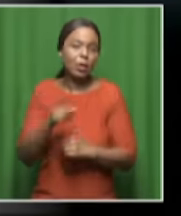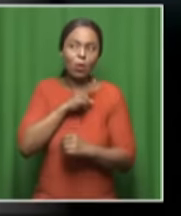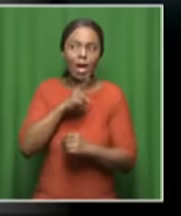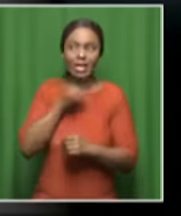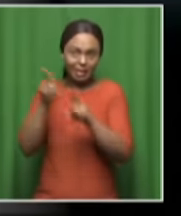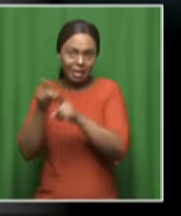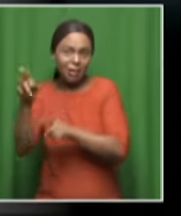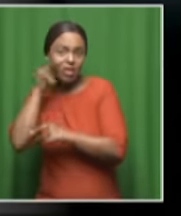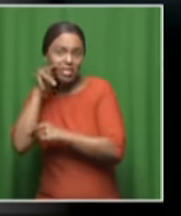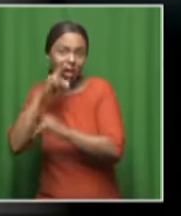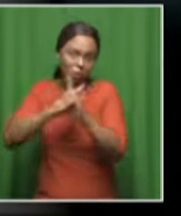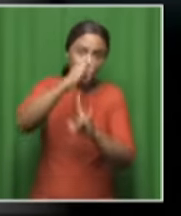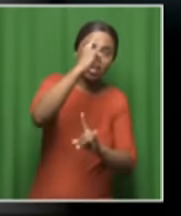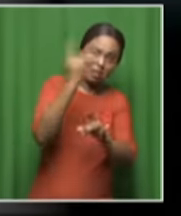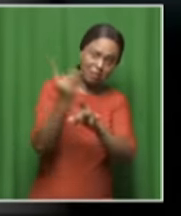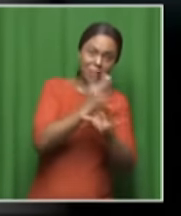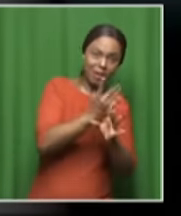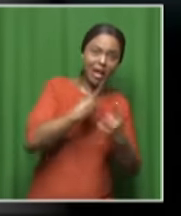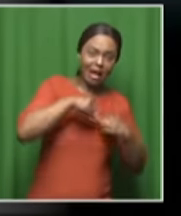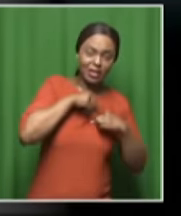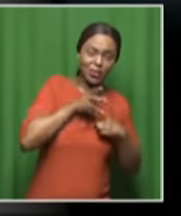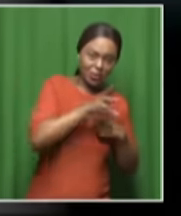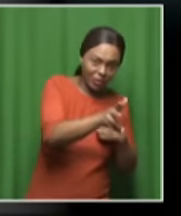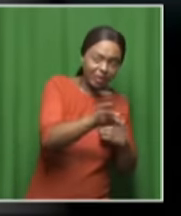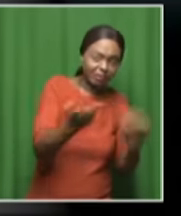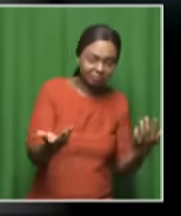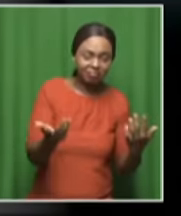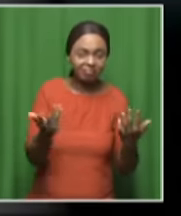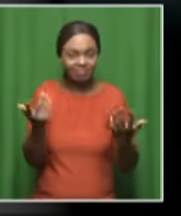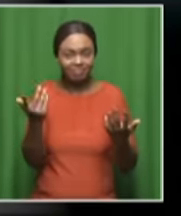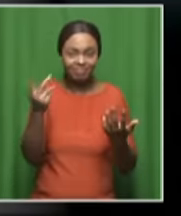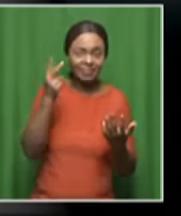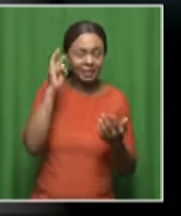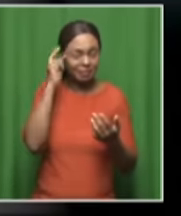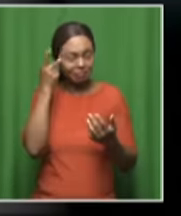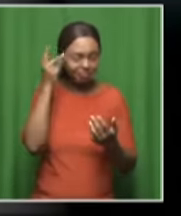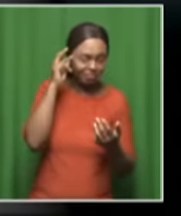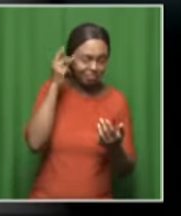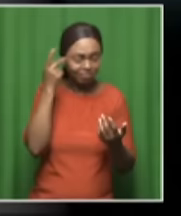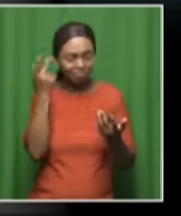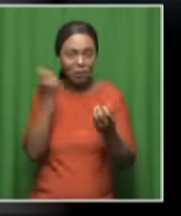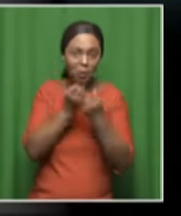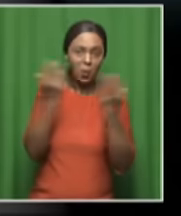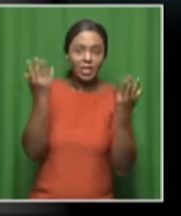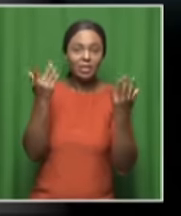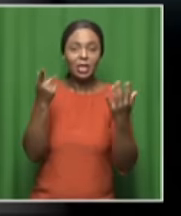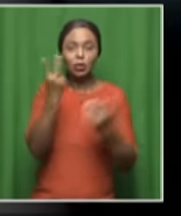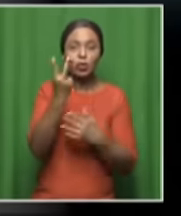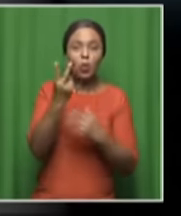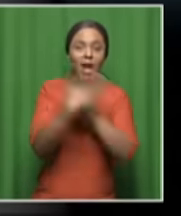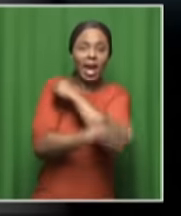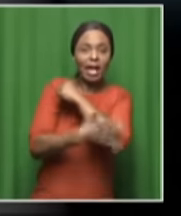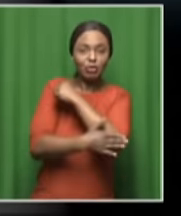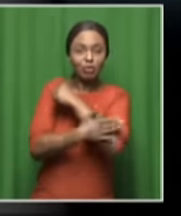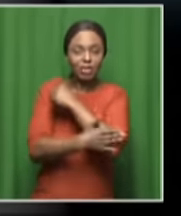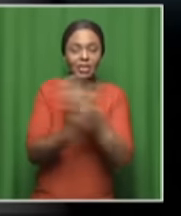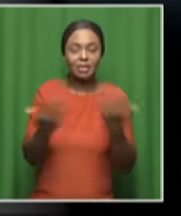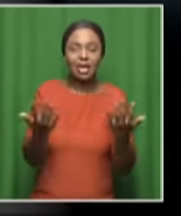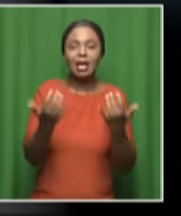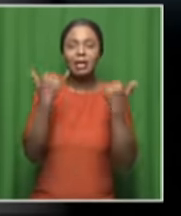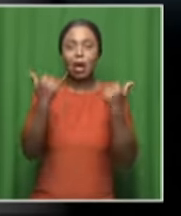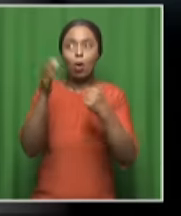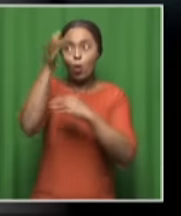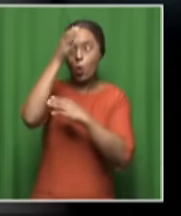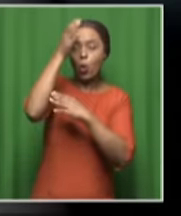want to win and it's against us. So it's a grudge match always between the two countries. And you spoke earlier with coach about